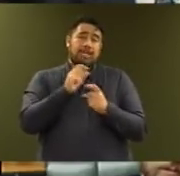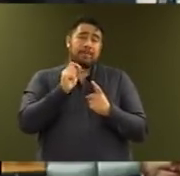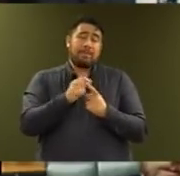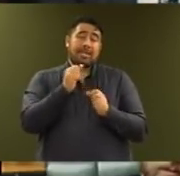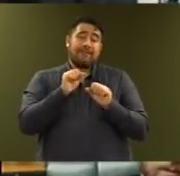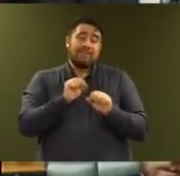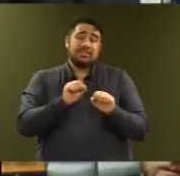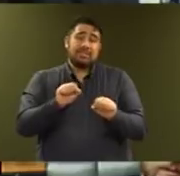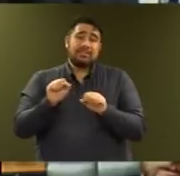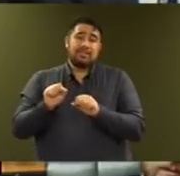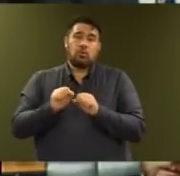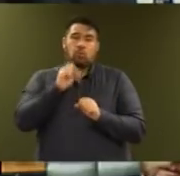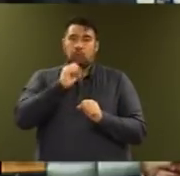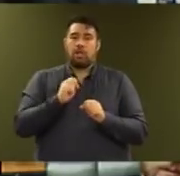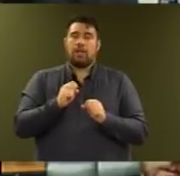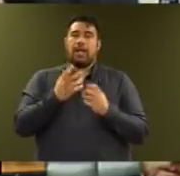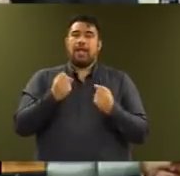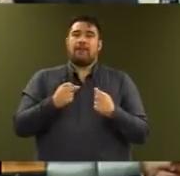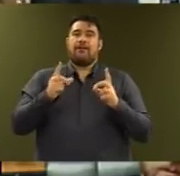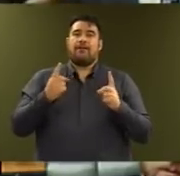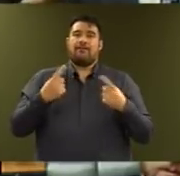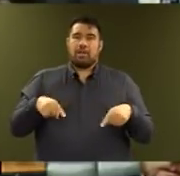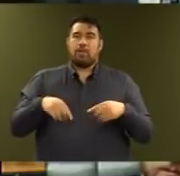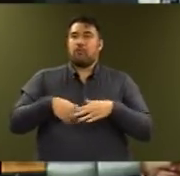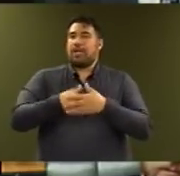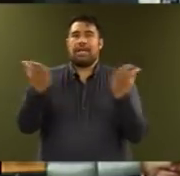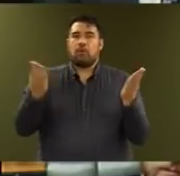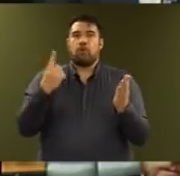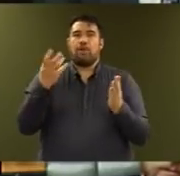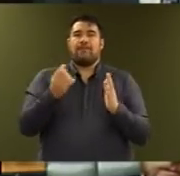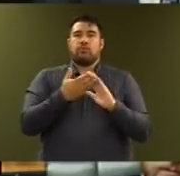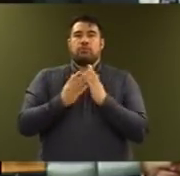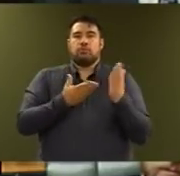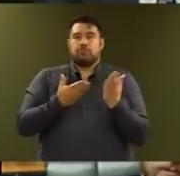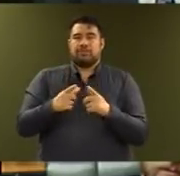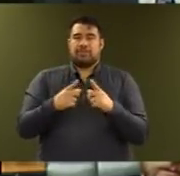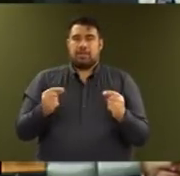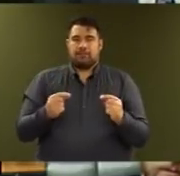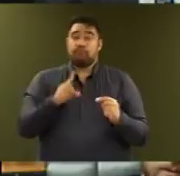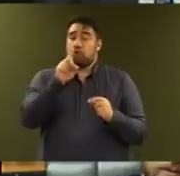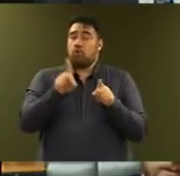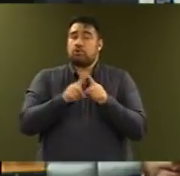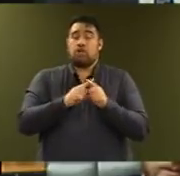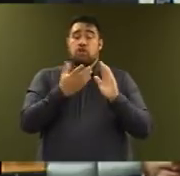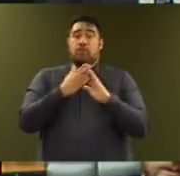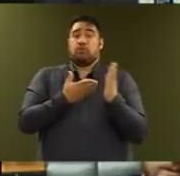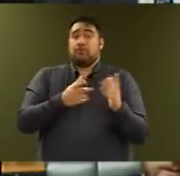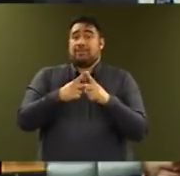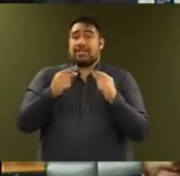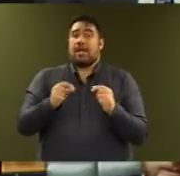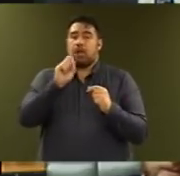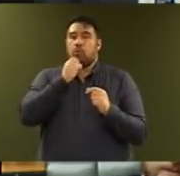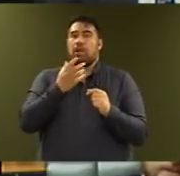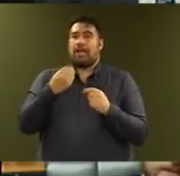Community Service Card holders. At the same time, are extending the Community Services Card to all Housing New Zealand